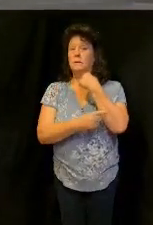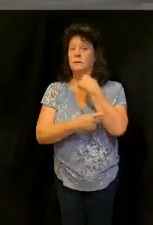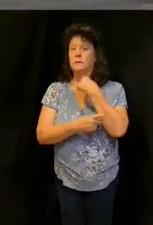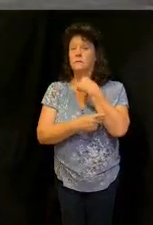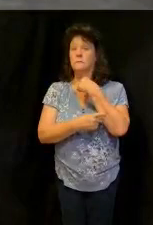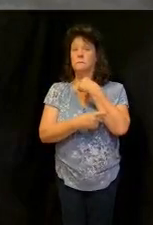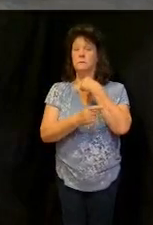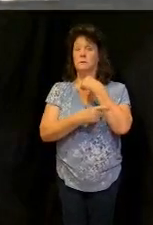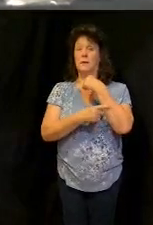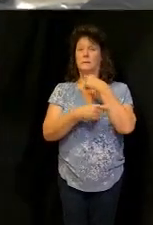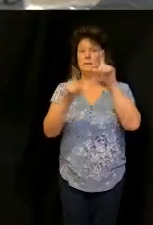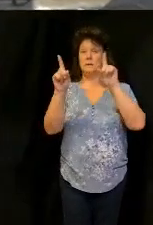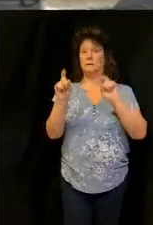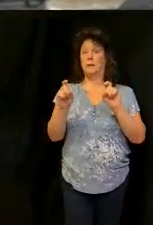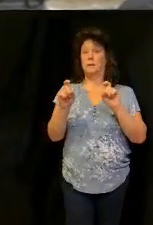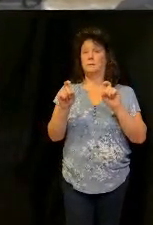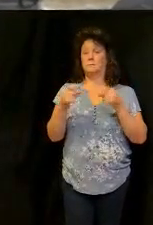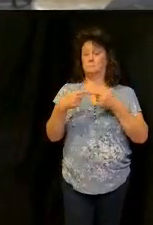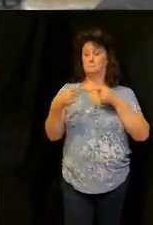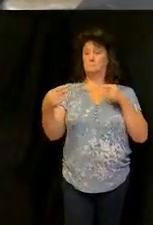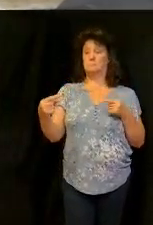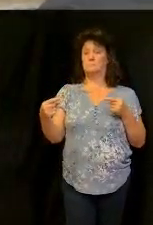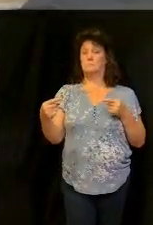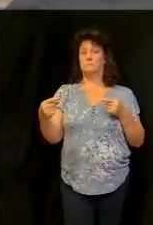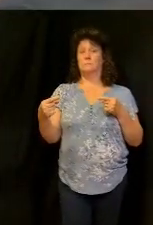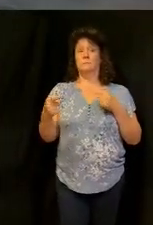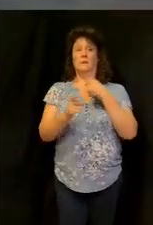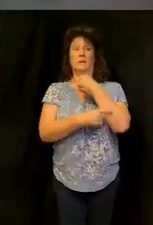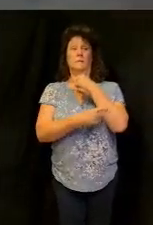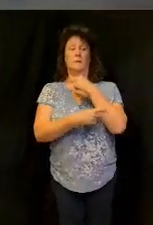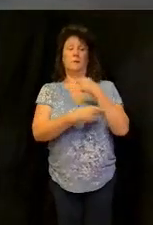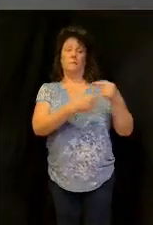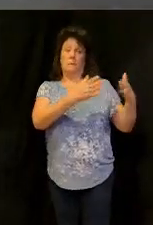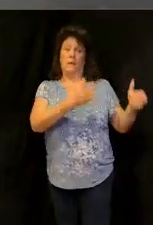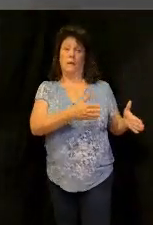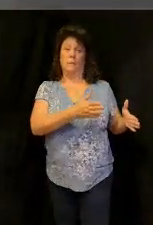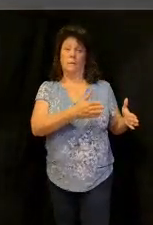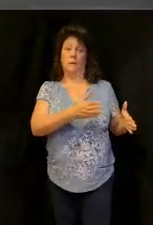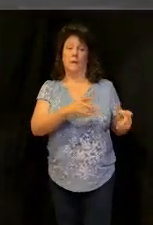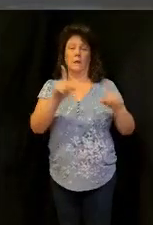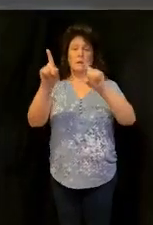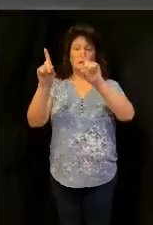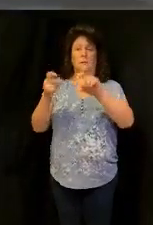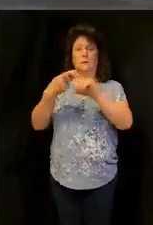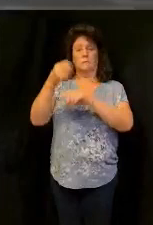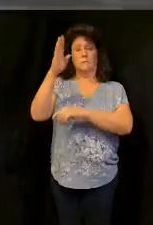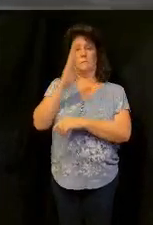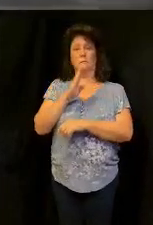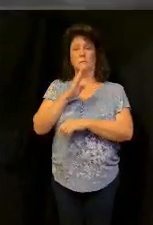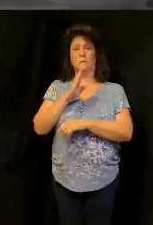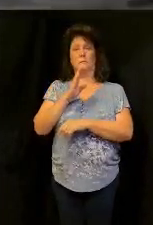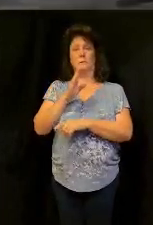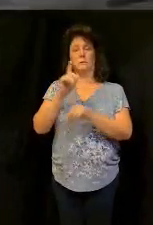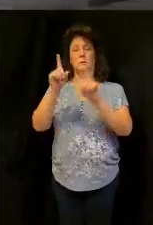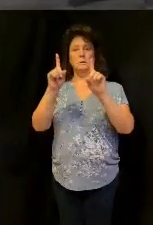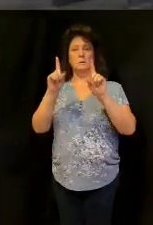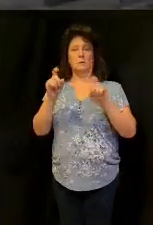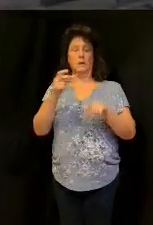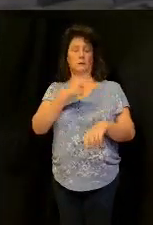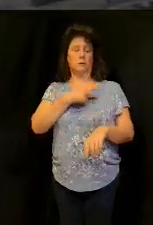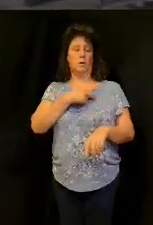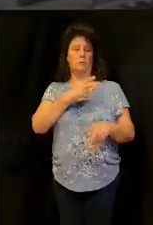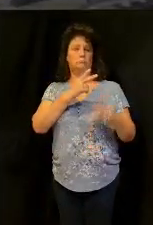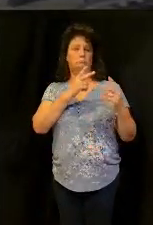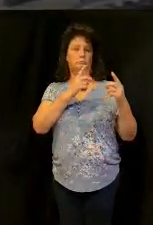temptation and test are two different things temptation is from the enemy testing is from God and God will test our hearts all right you say